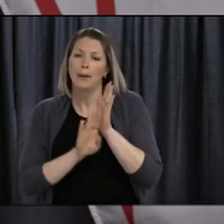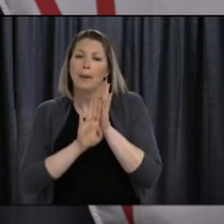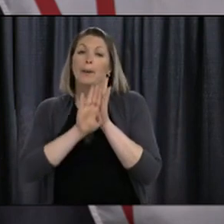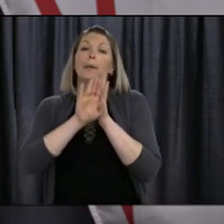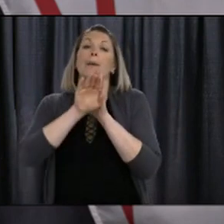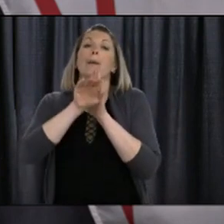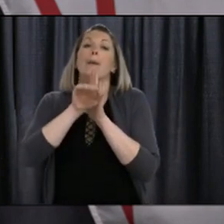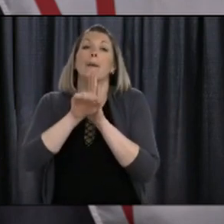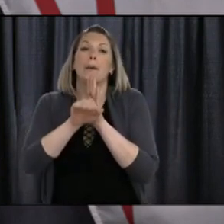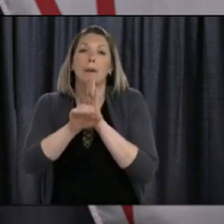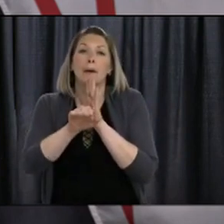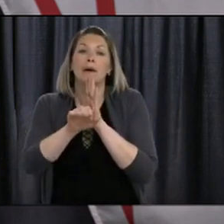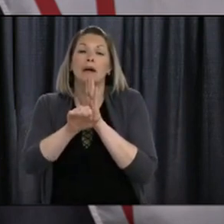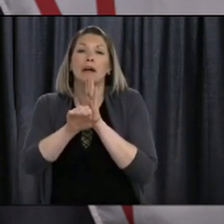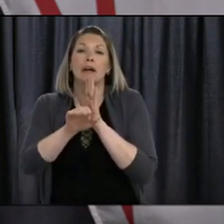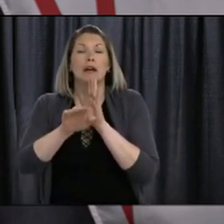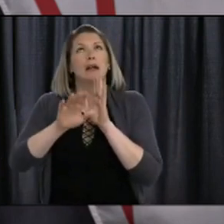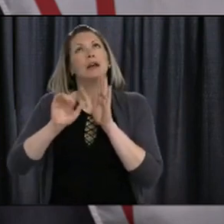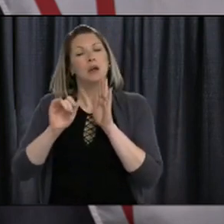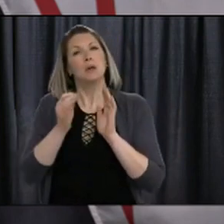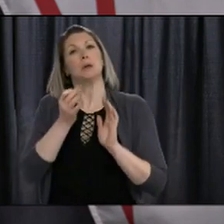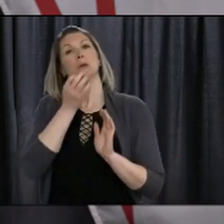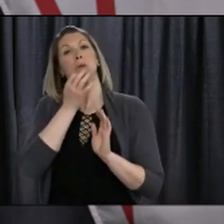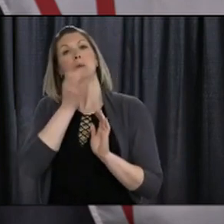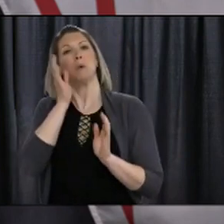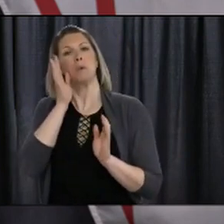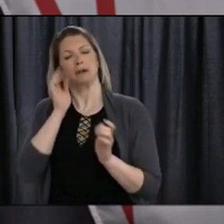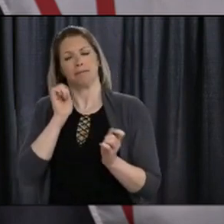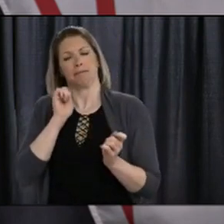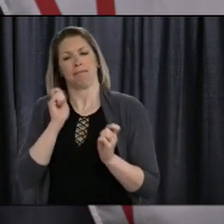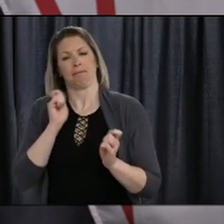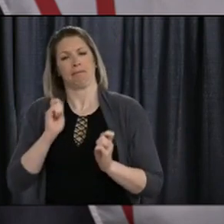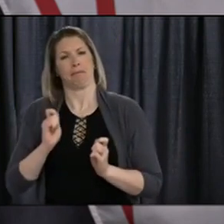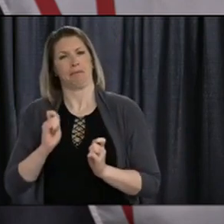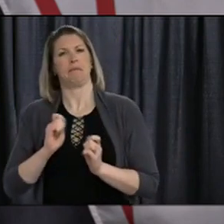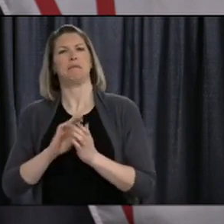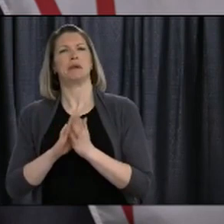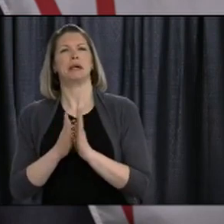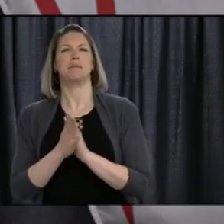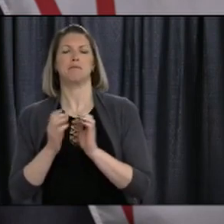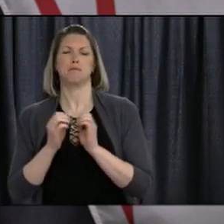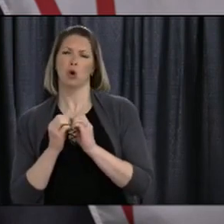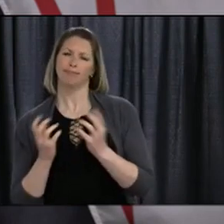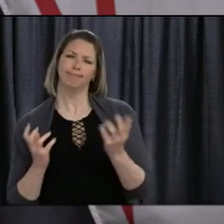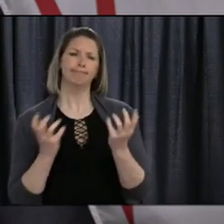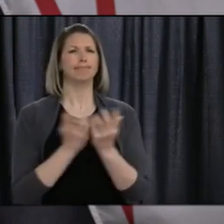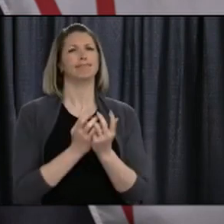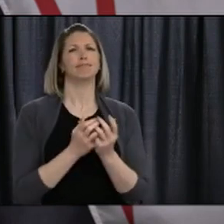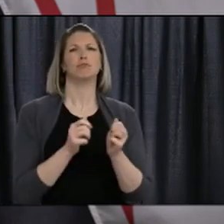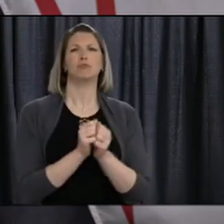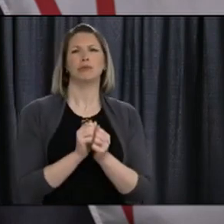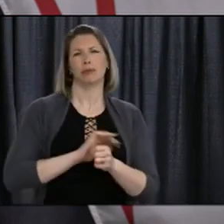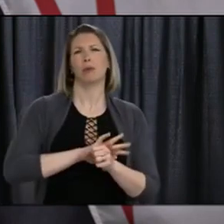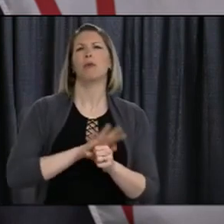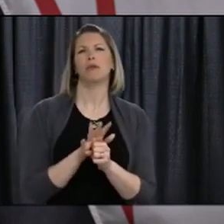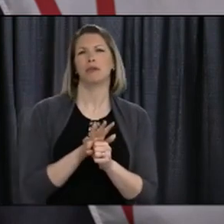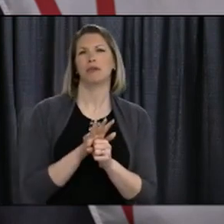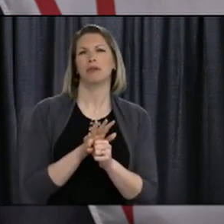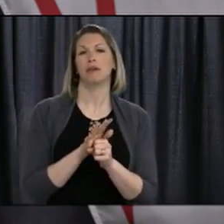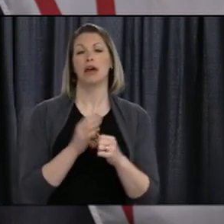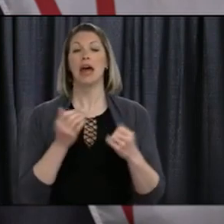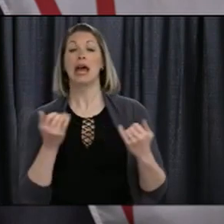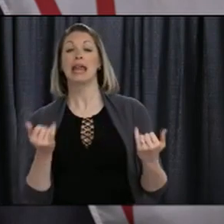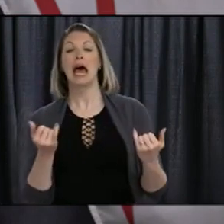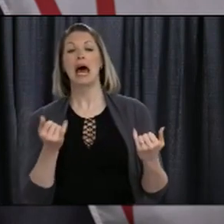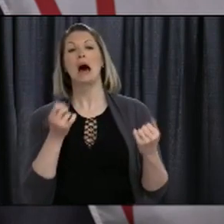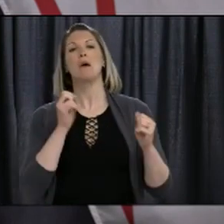seem small as we slowly but surely ease back into our lives, I am filled with pride and appreciation as we begin to see the fruits of our collective